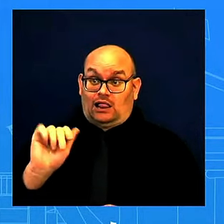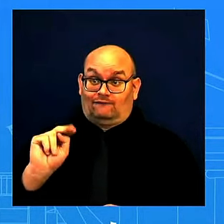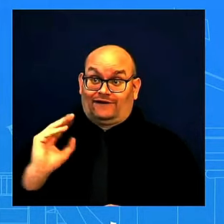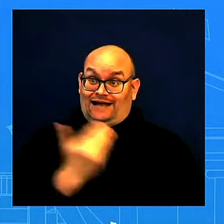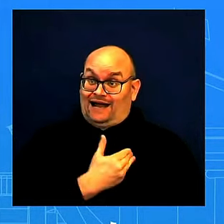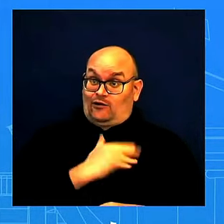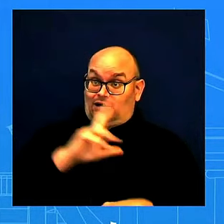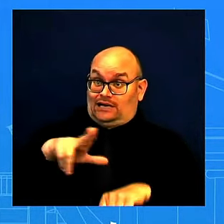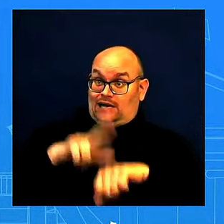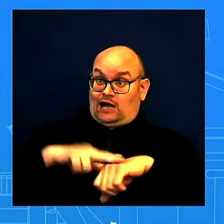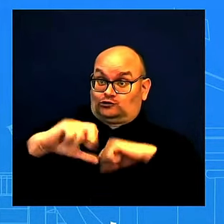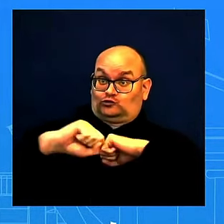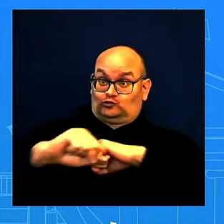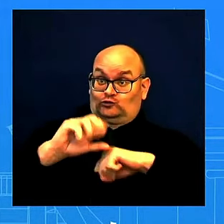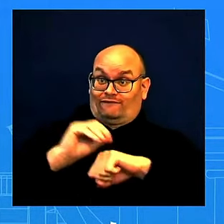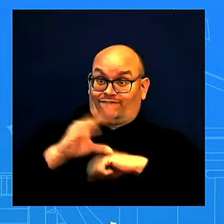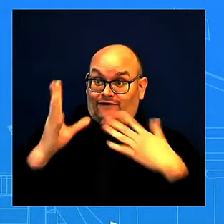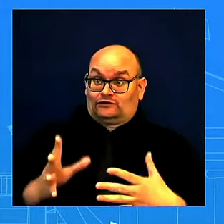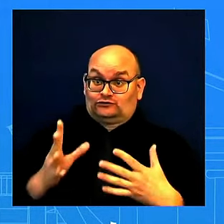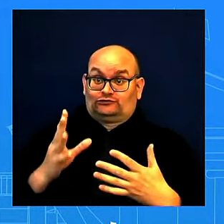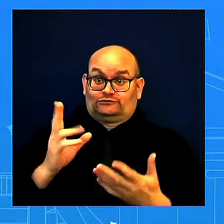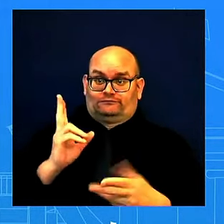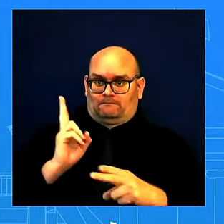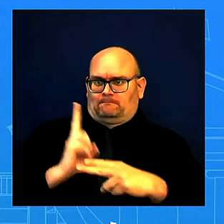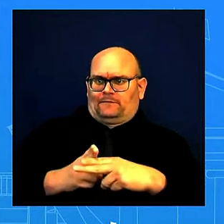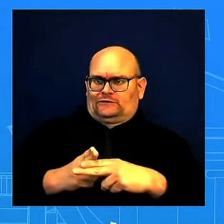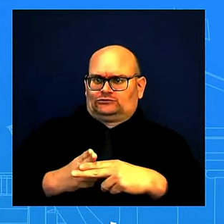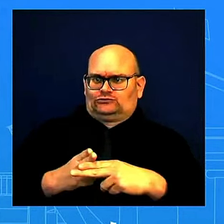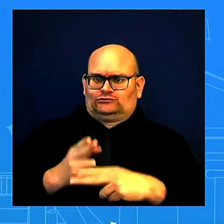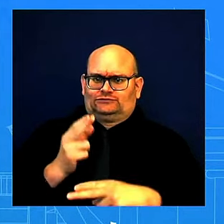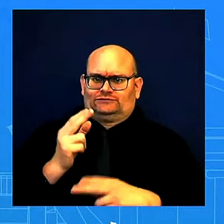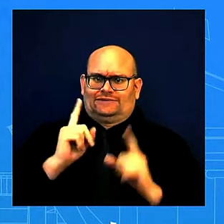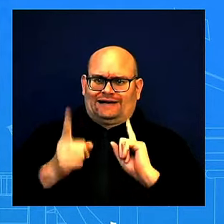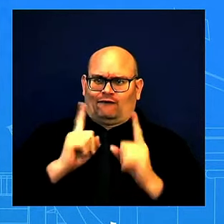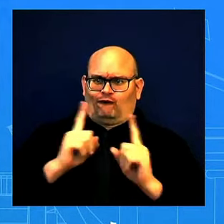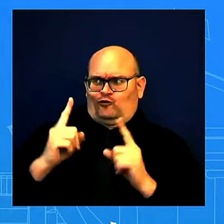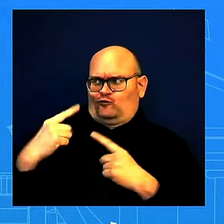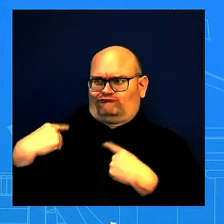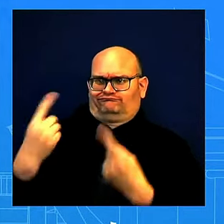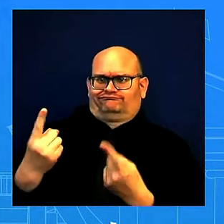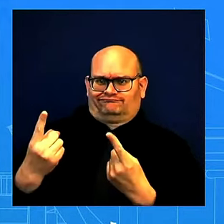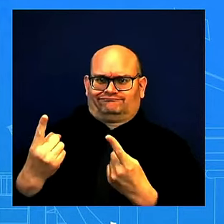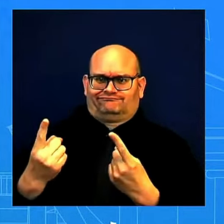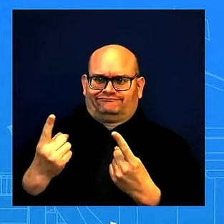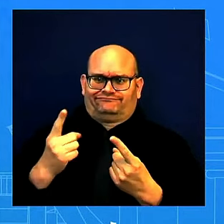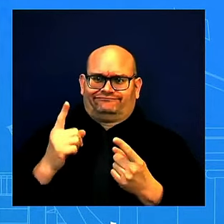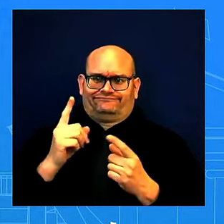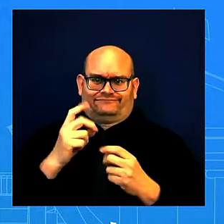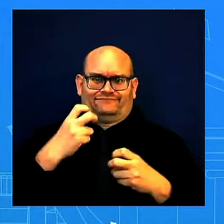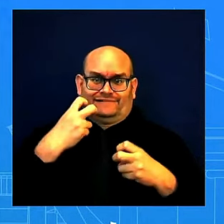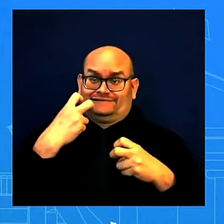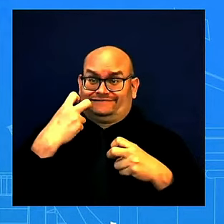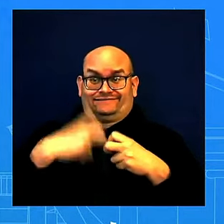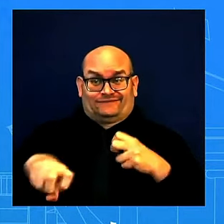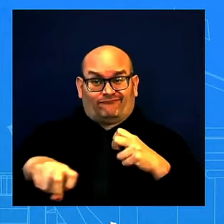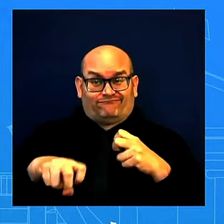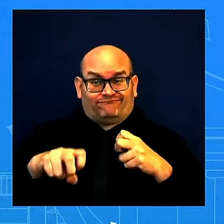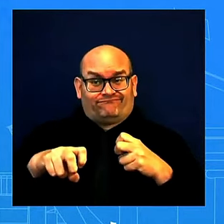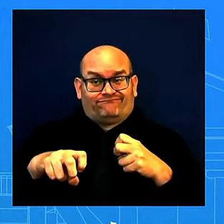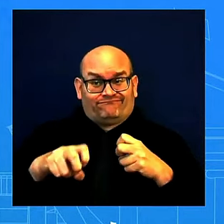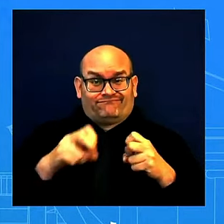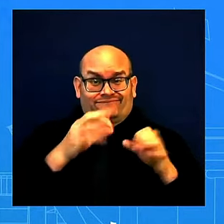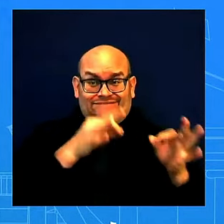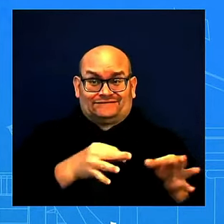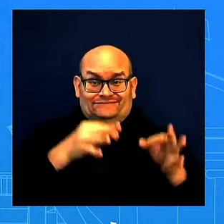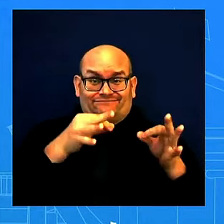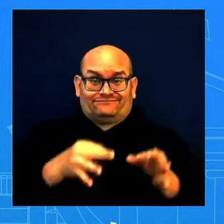over the weekend. These are incredibly difficult decisions. These are not easy decisions to make. And, you know, this is a President